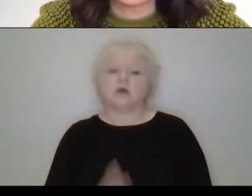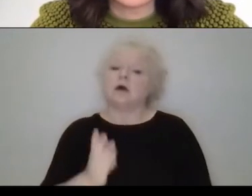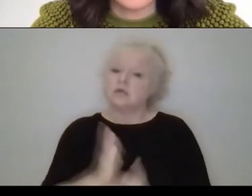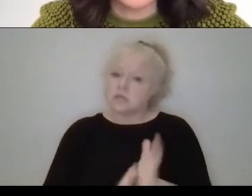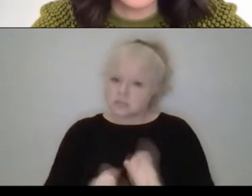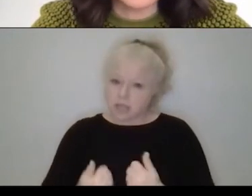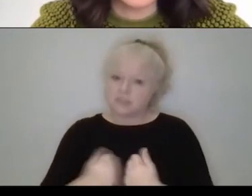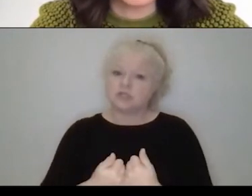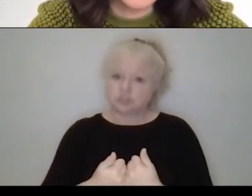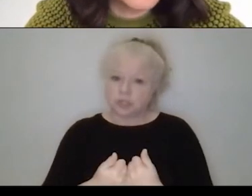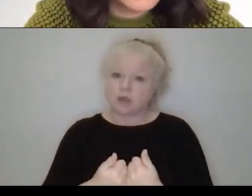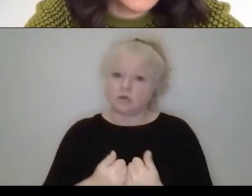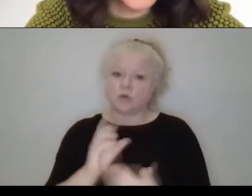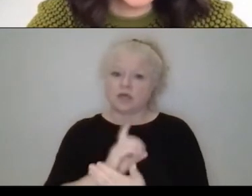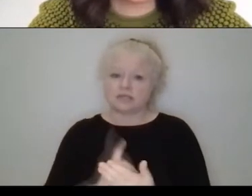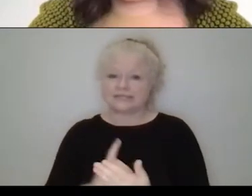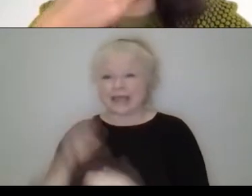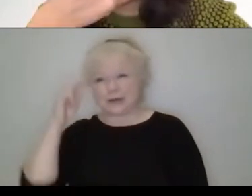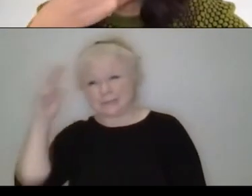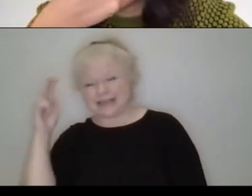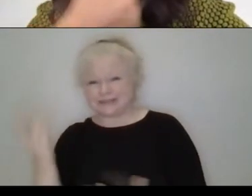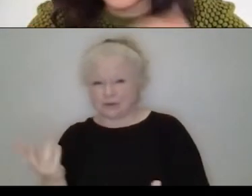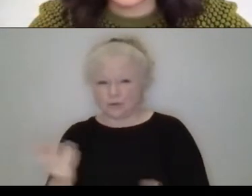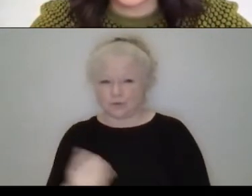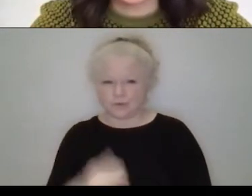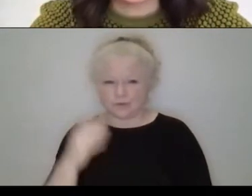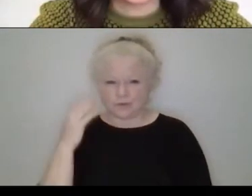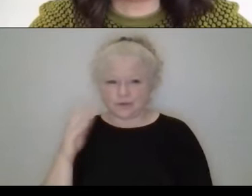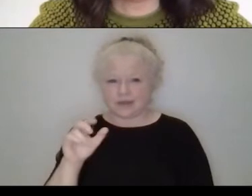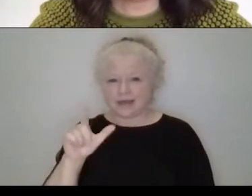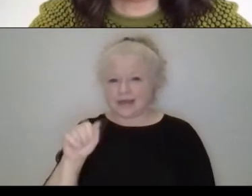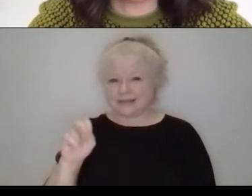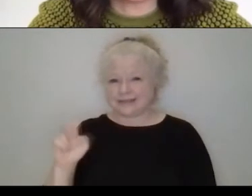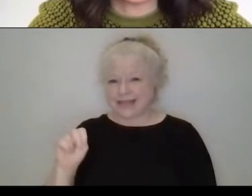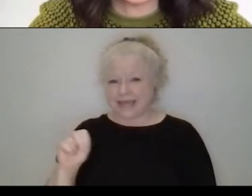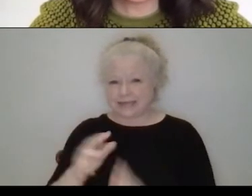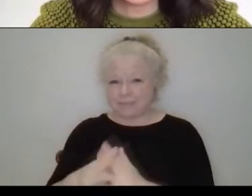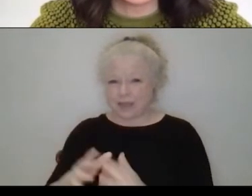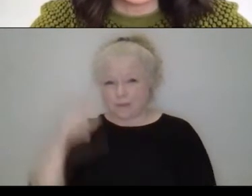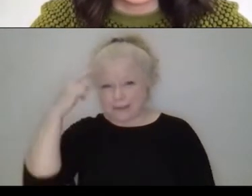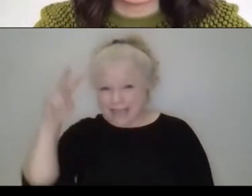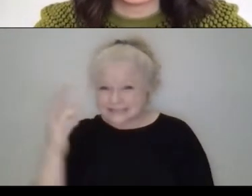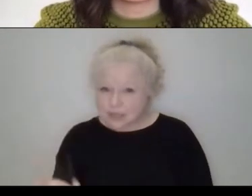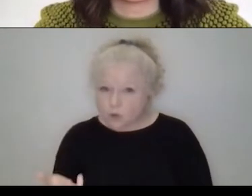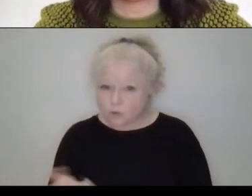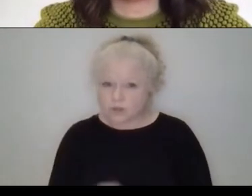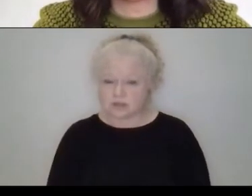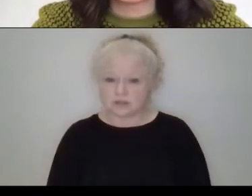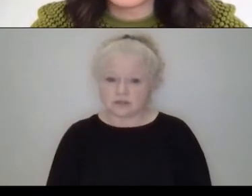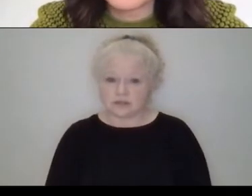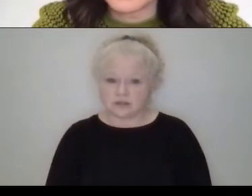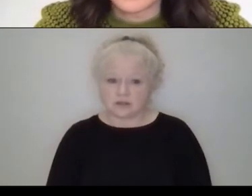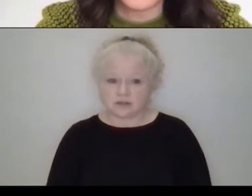that textile designers confront in Mexico, I don't know if even other Latin American countries have, but Mexico, I mean, uh,